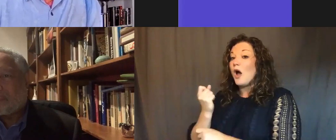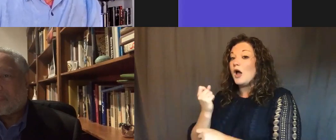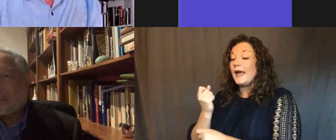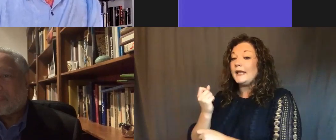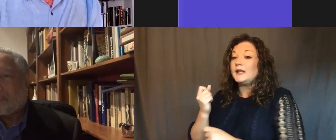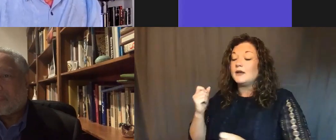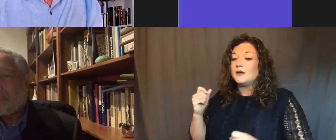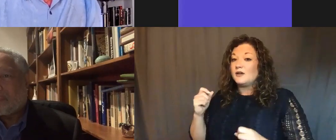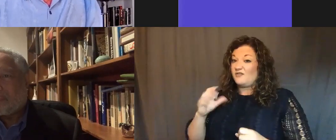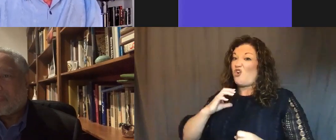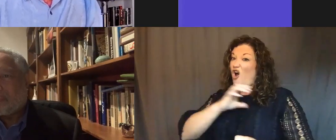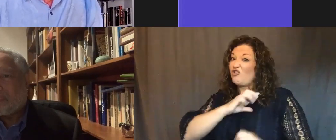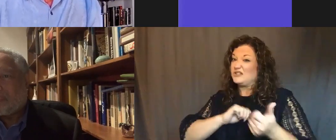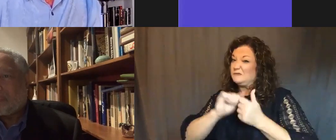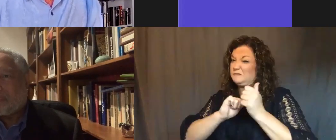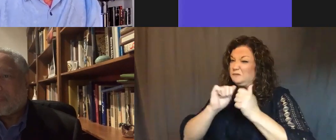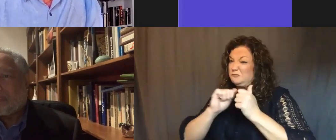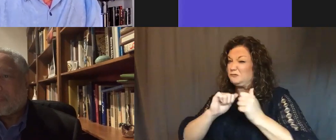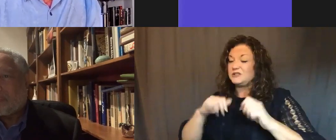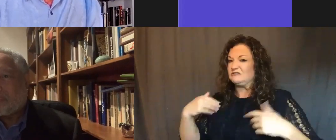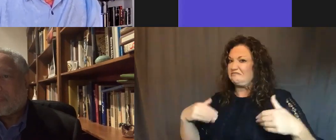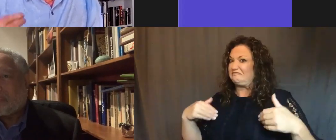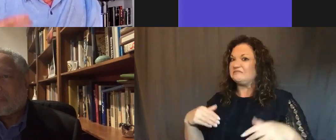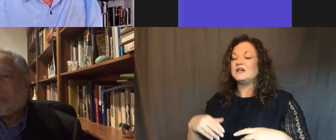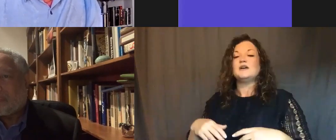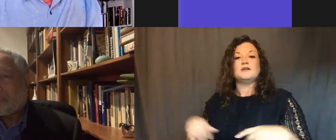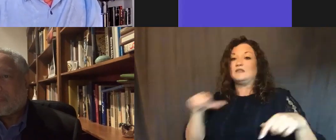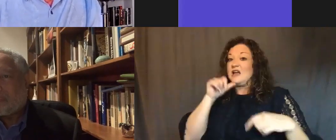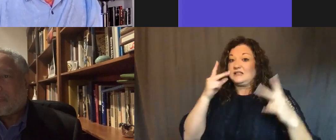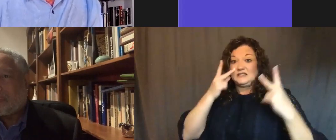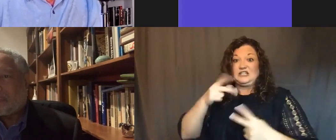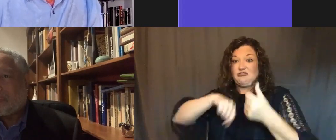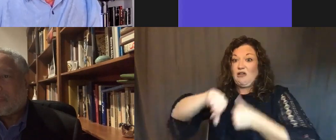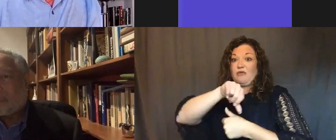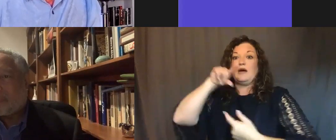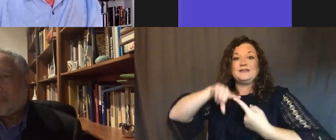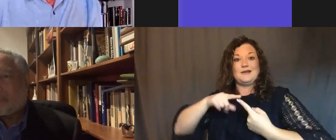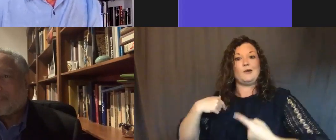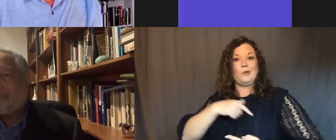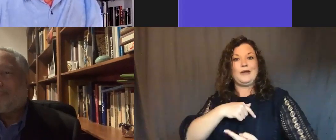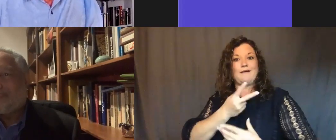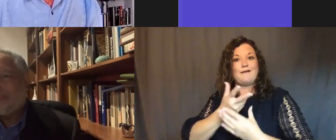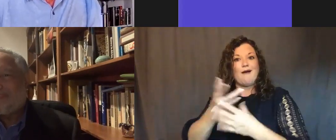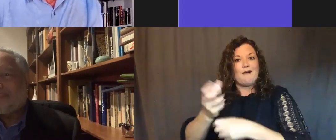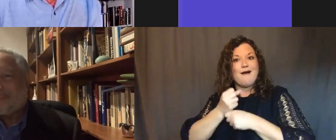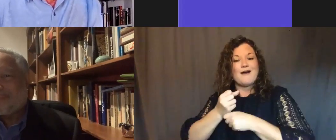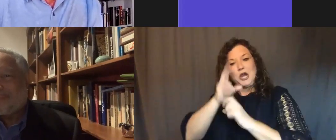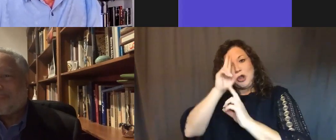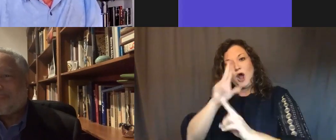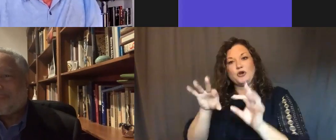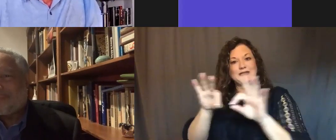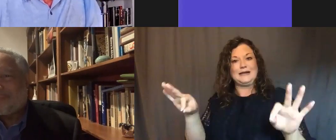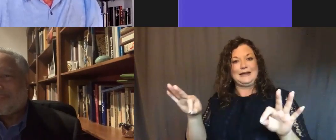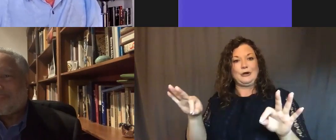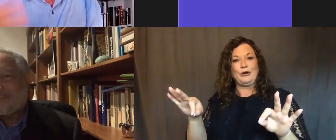And they didn't see each other again until the two of them and I got an honorary degree at Dillard University that was engineered to